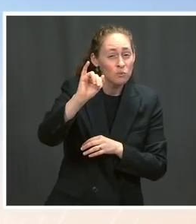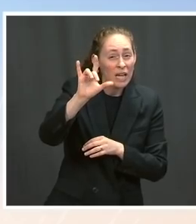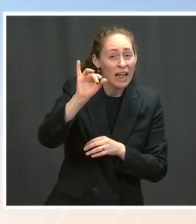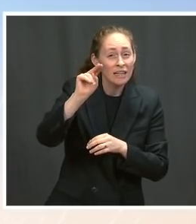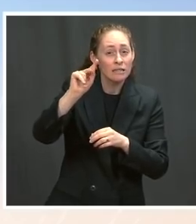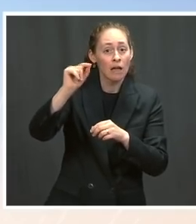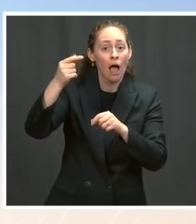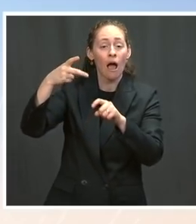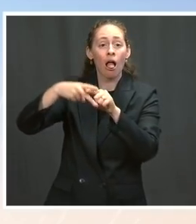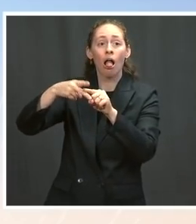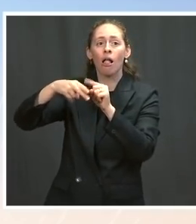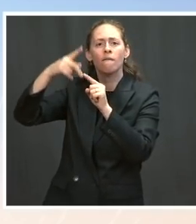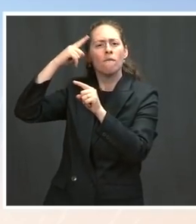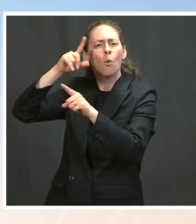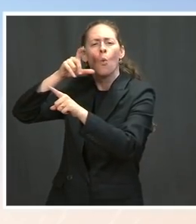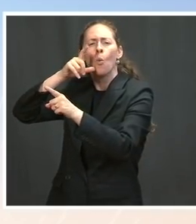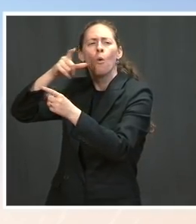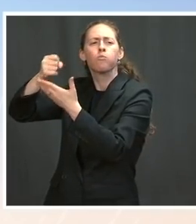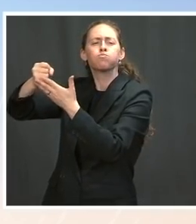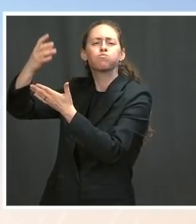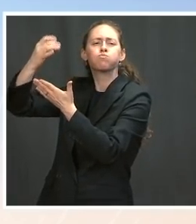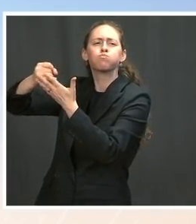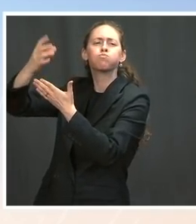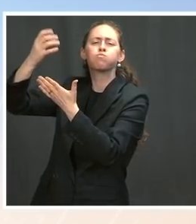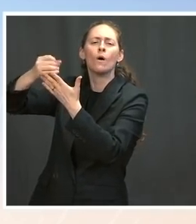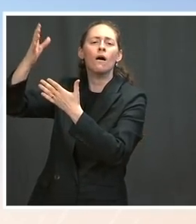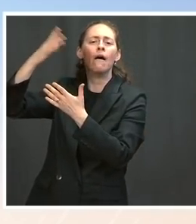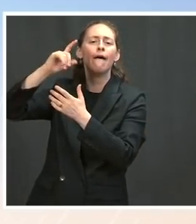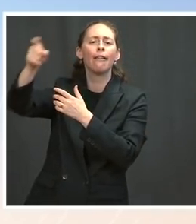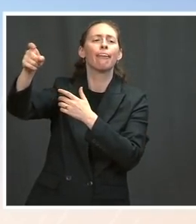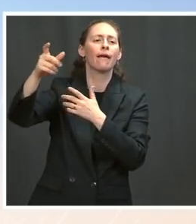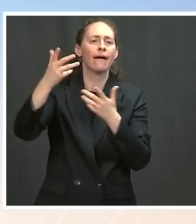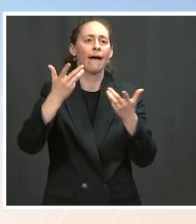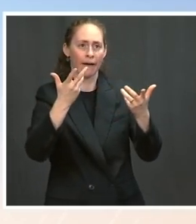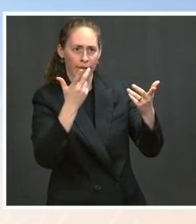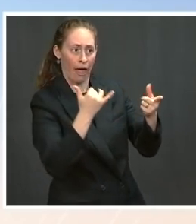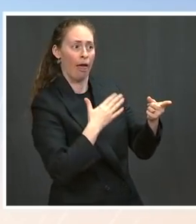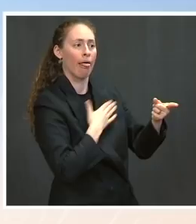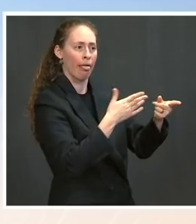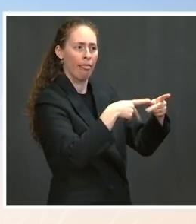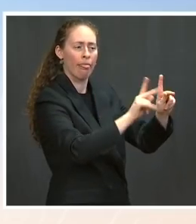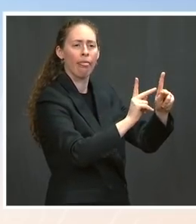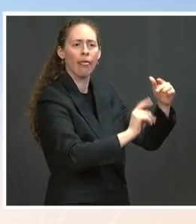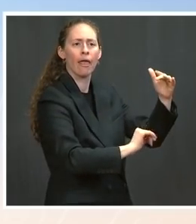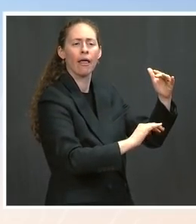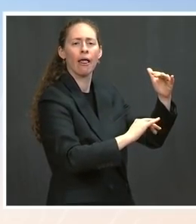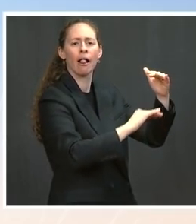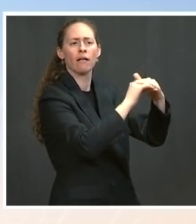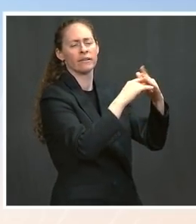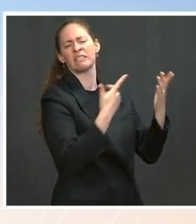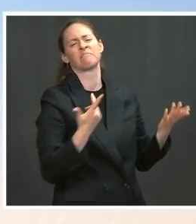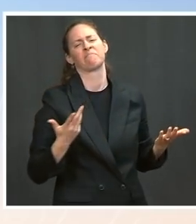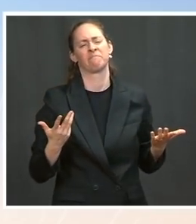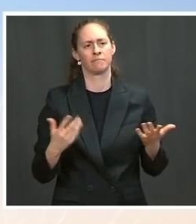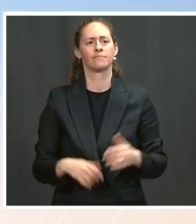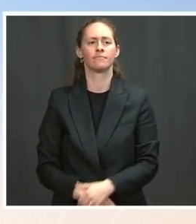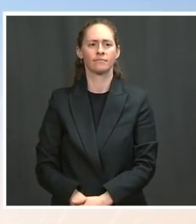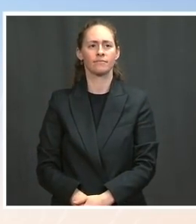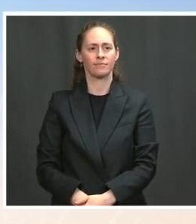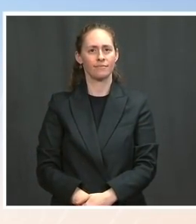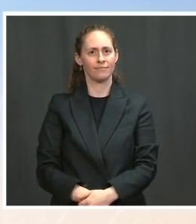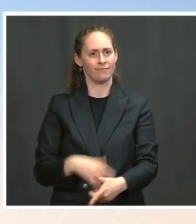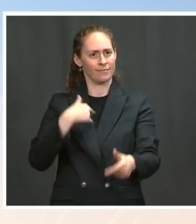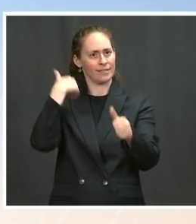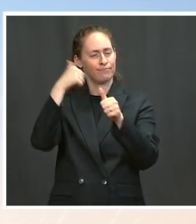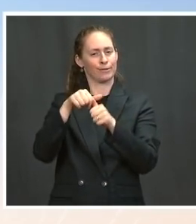will see if there's any legal response to that particular question. I remember this debate, so you're bringing me back. Go ahead, please.